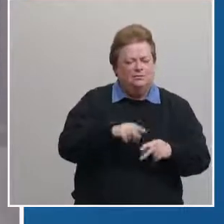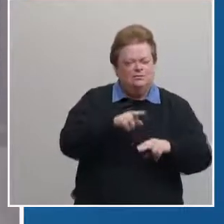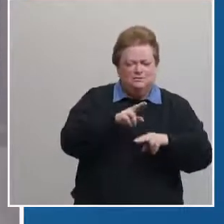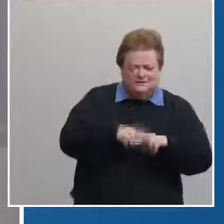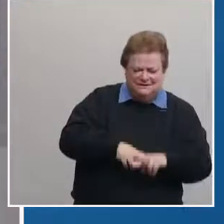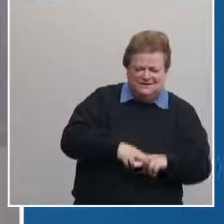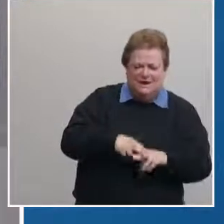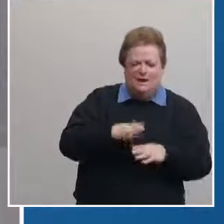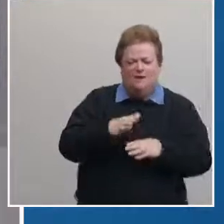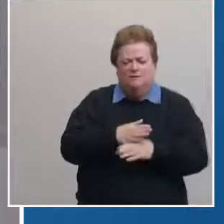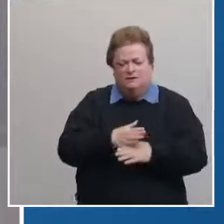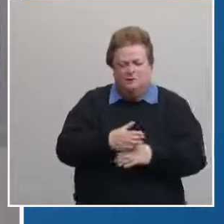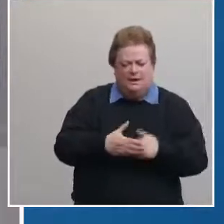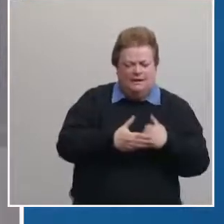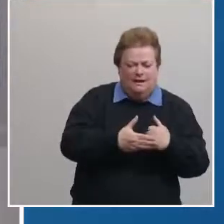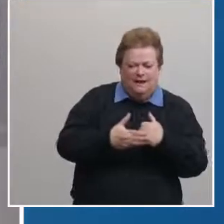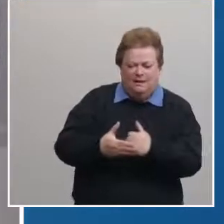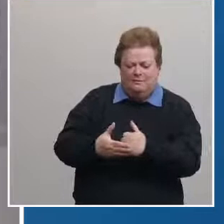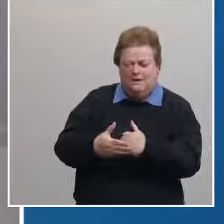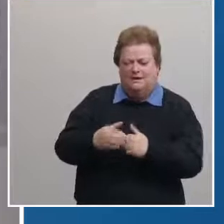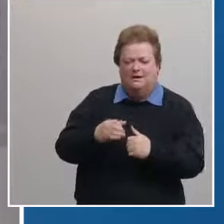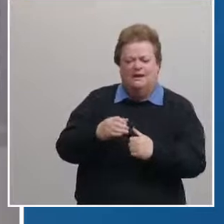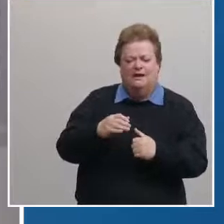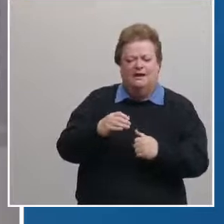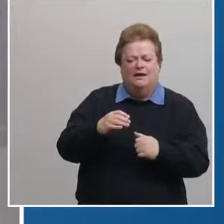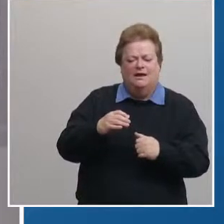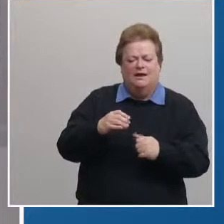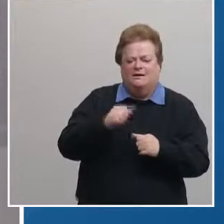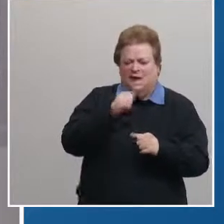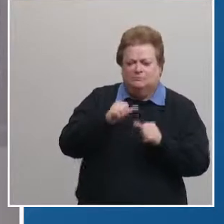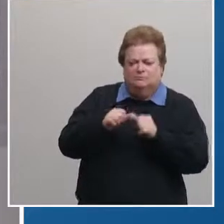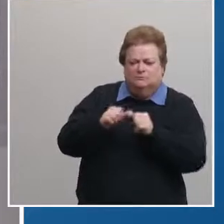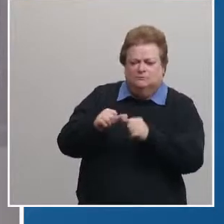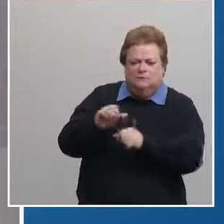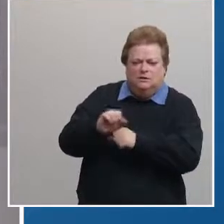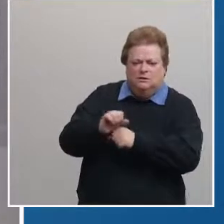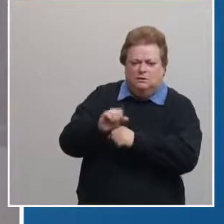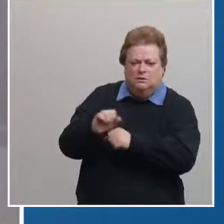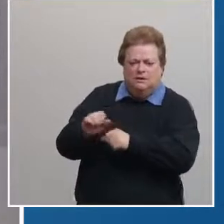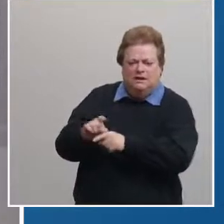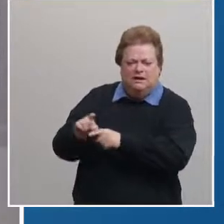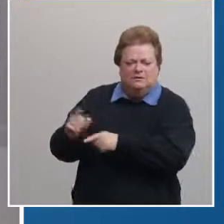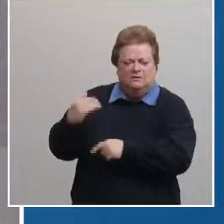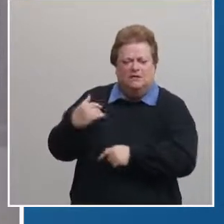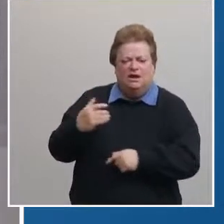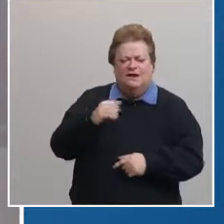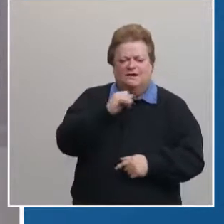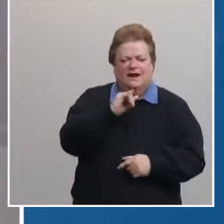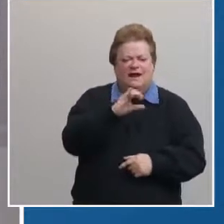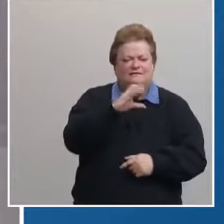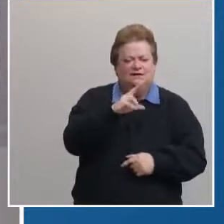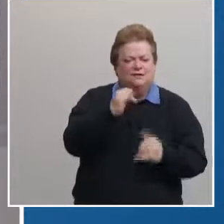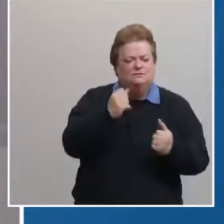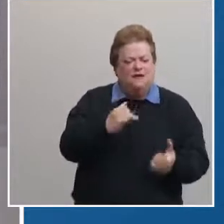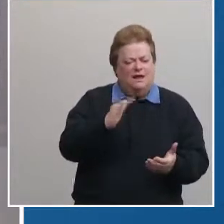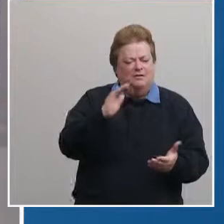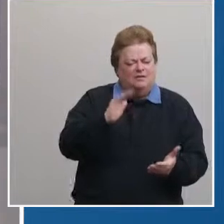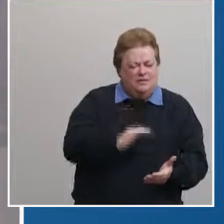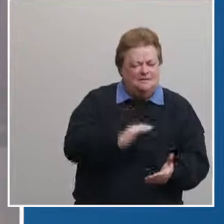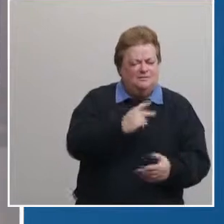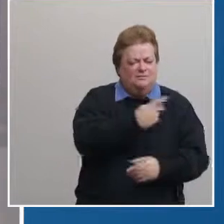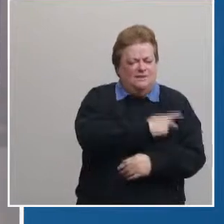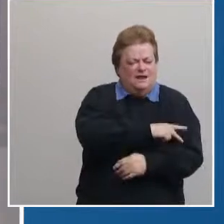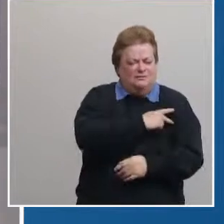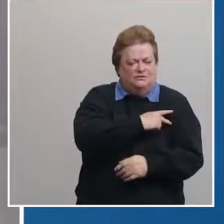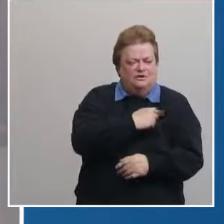people have time to catch a breath and the the intensive care units aren't nearly as jam-packed with patients and we all